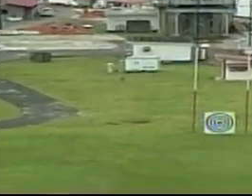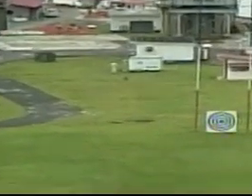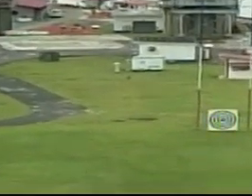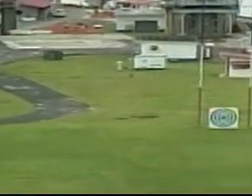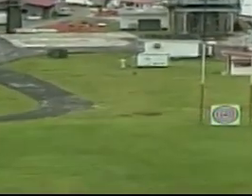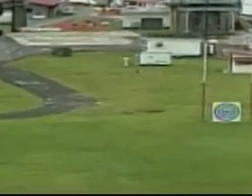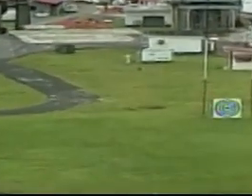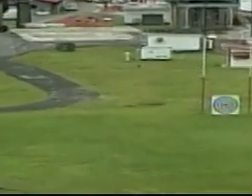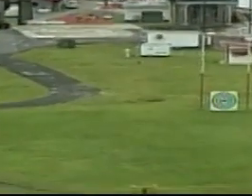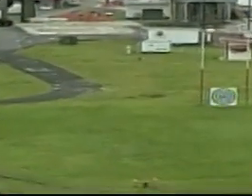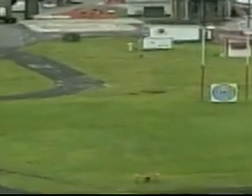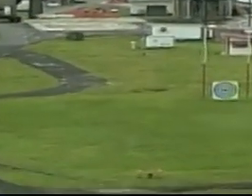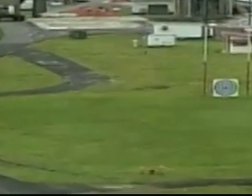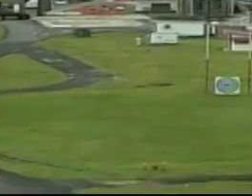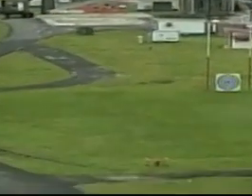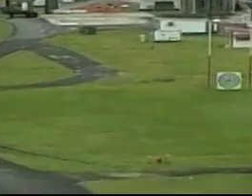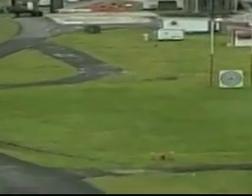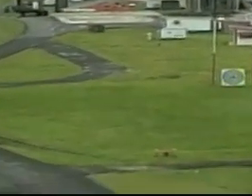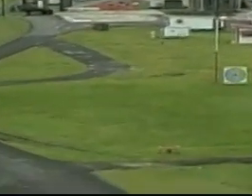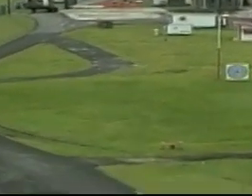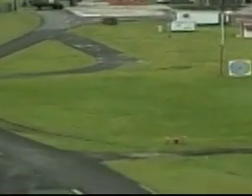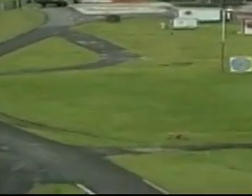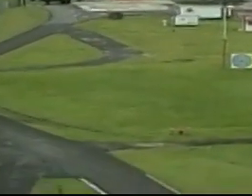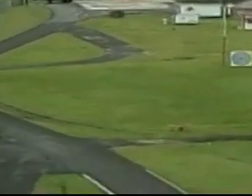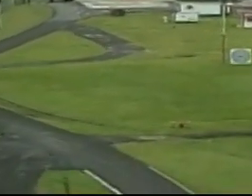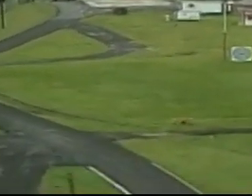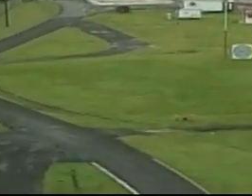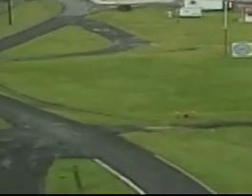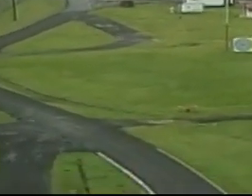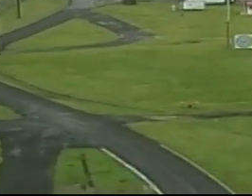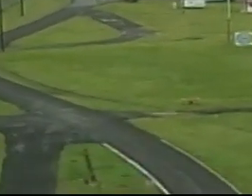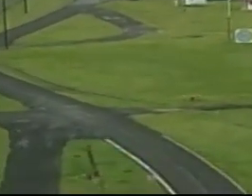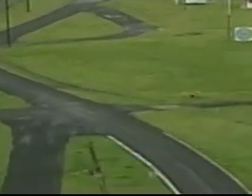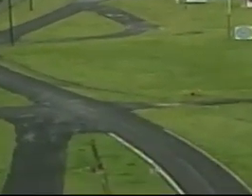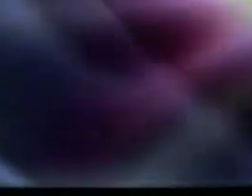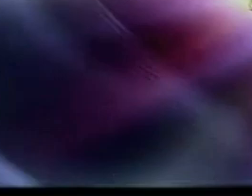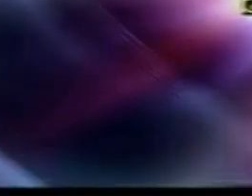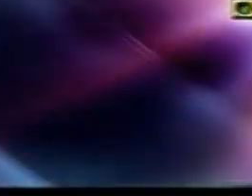close the bahamas tonight sunday edition starts right now